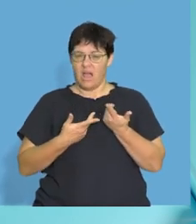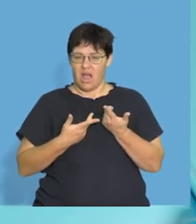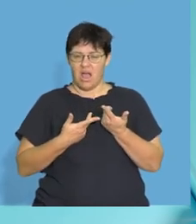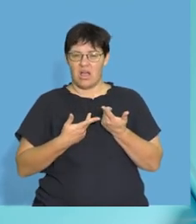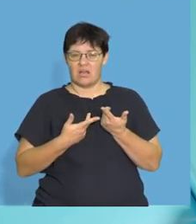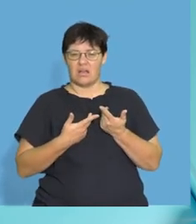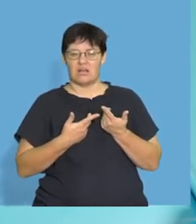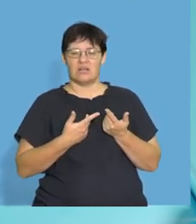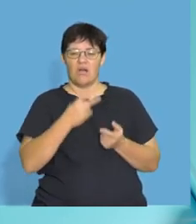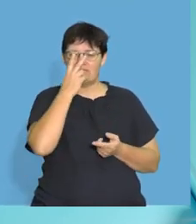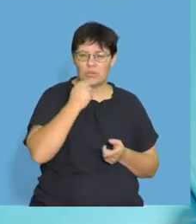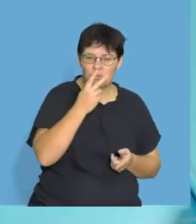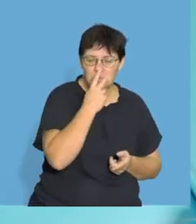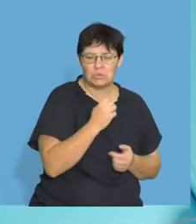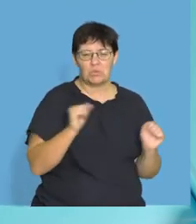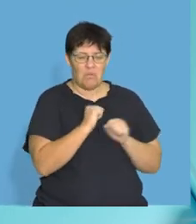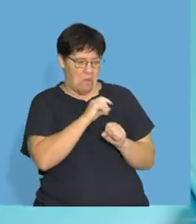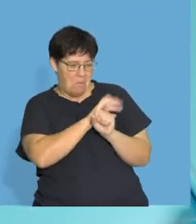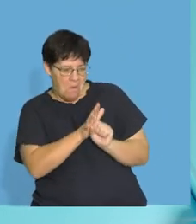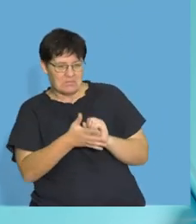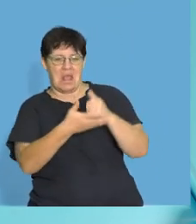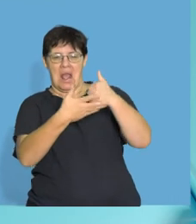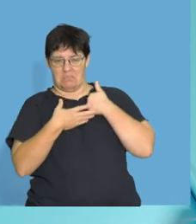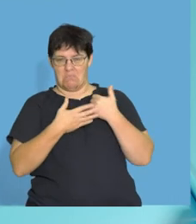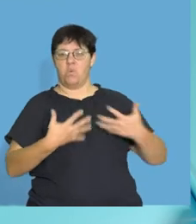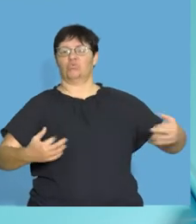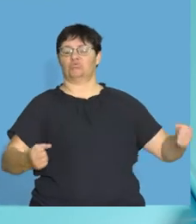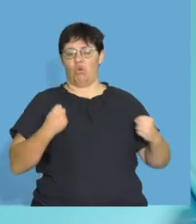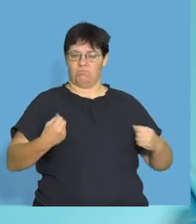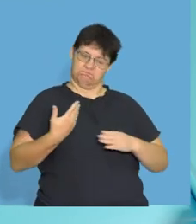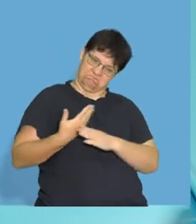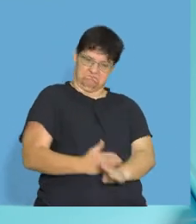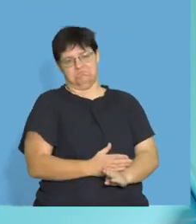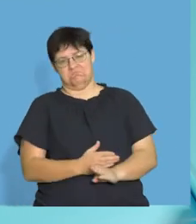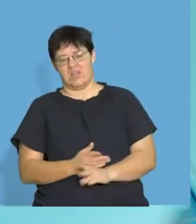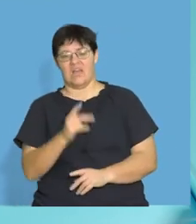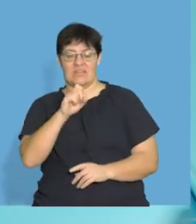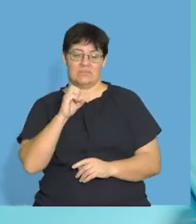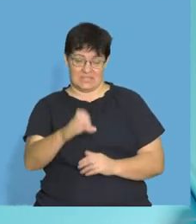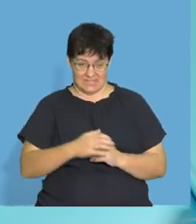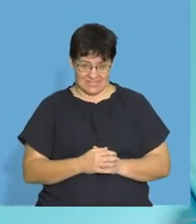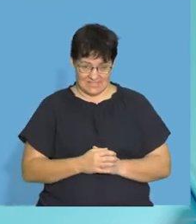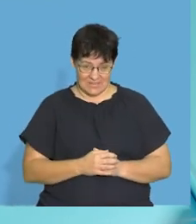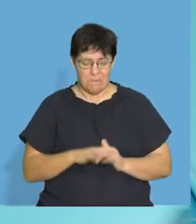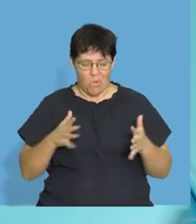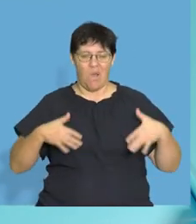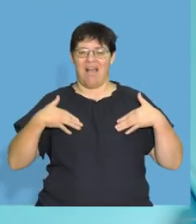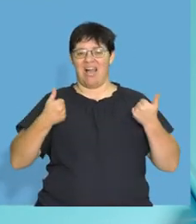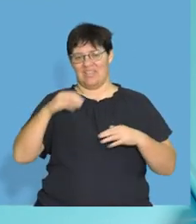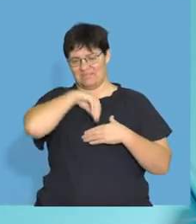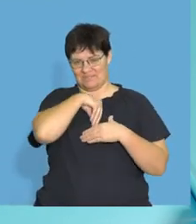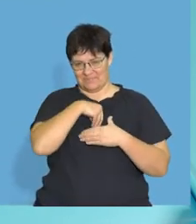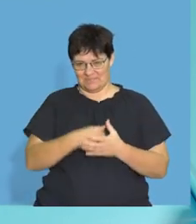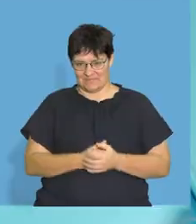colds and flu during COVID. It might help you, all right, with all the, to the, to keeping healthy, et cetera.